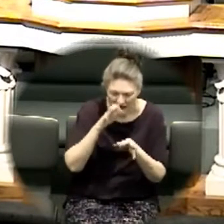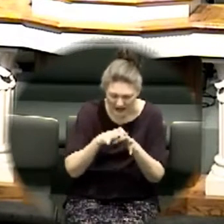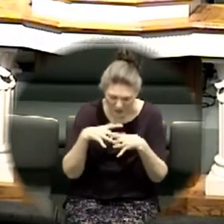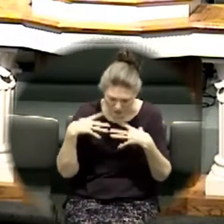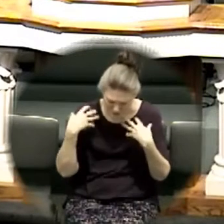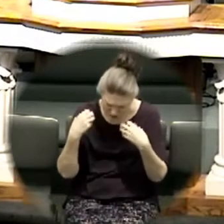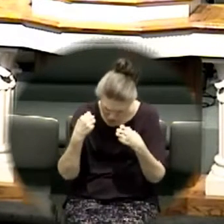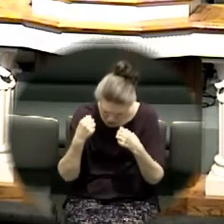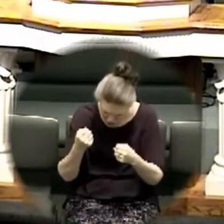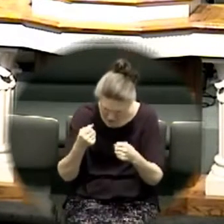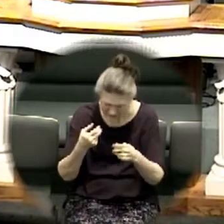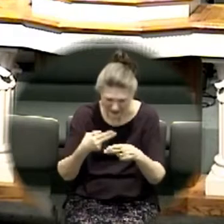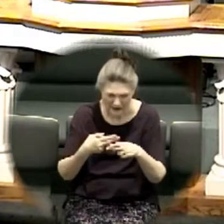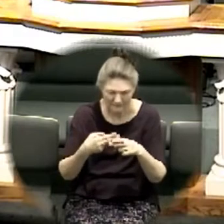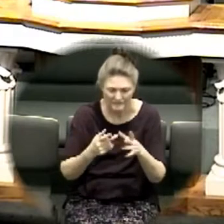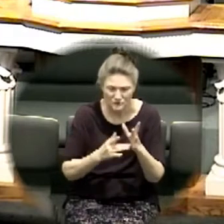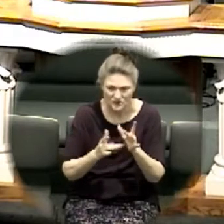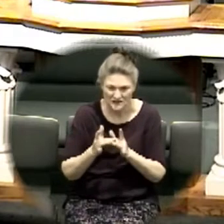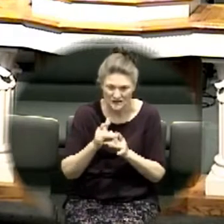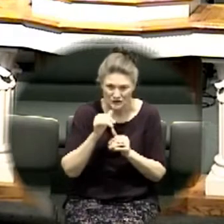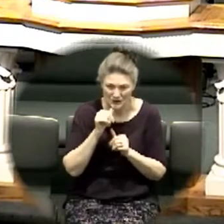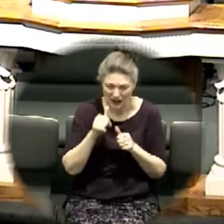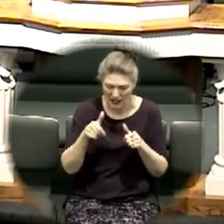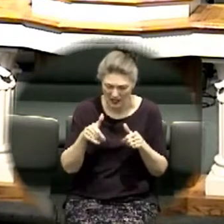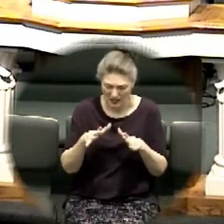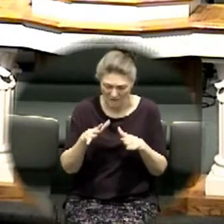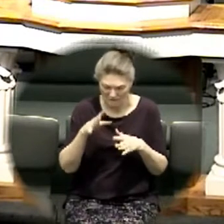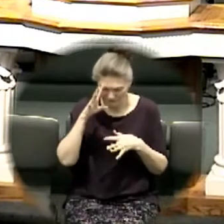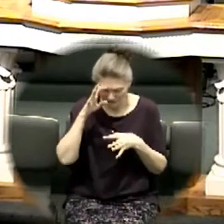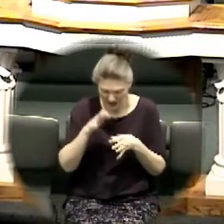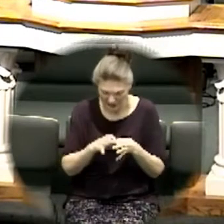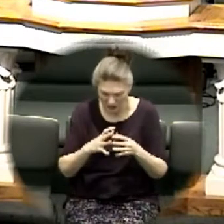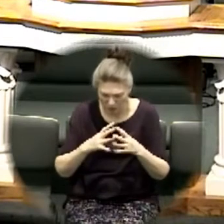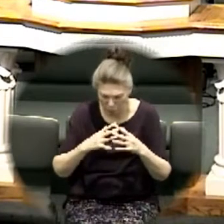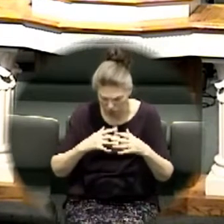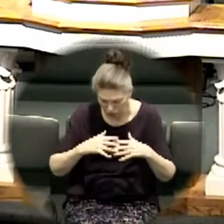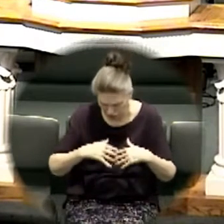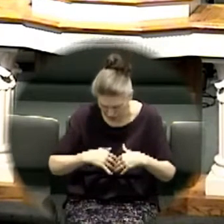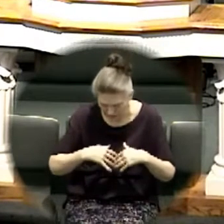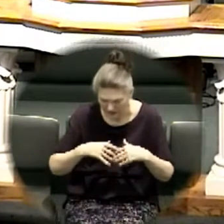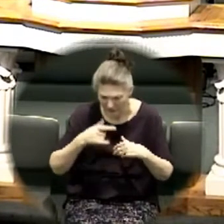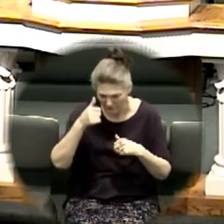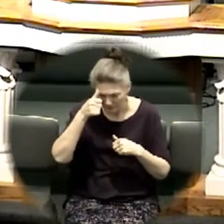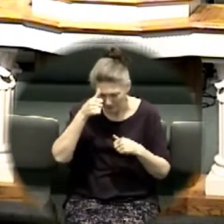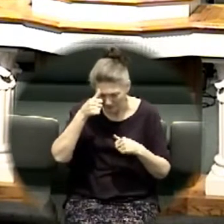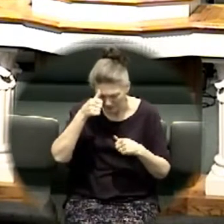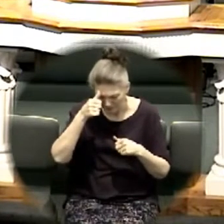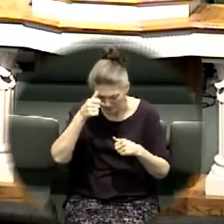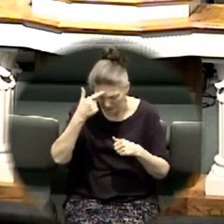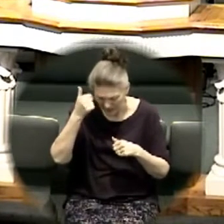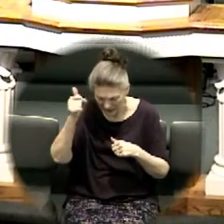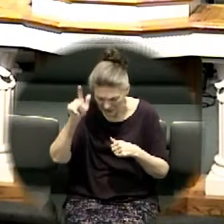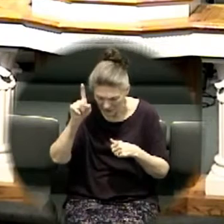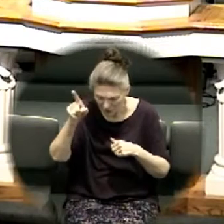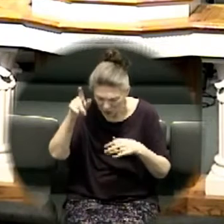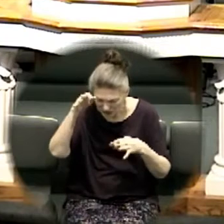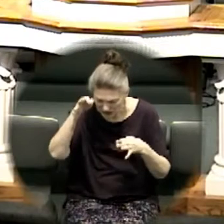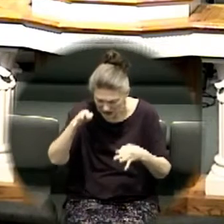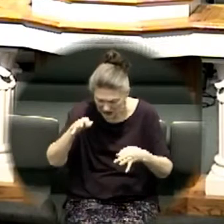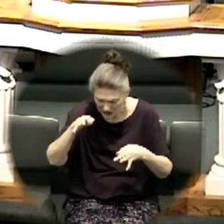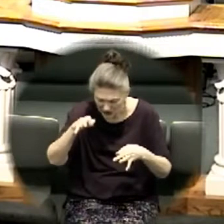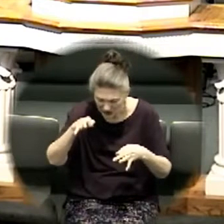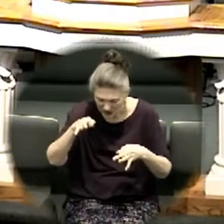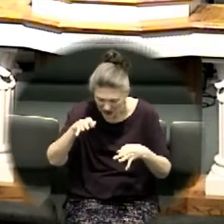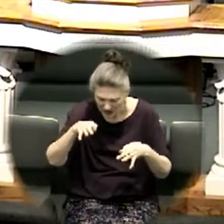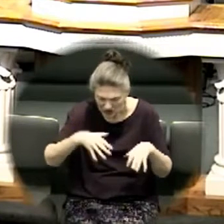that you would not let our faith be dwindled because of god because of your choice to take someone